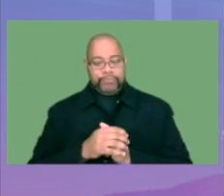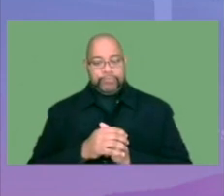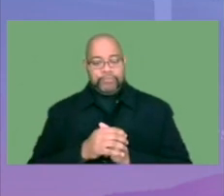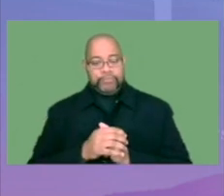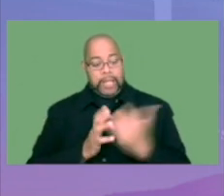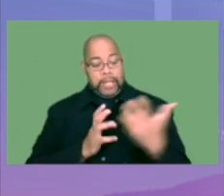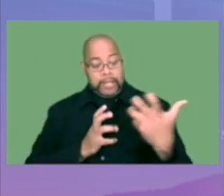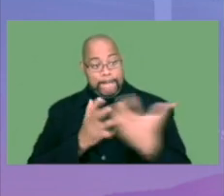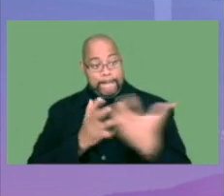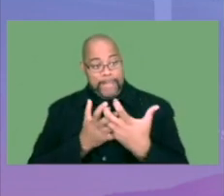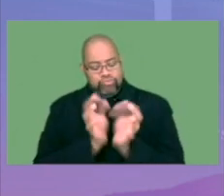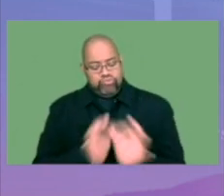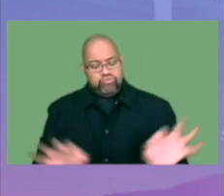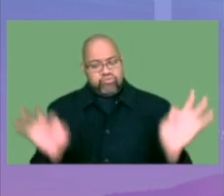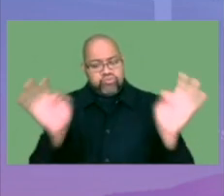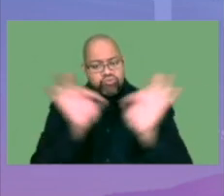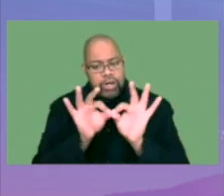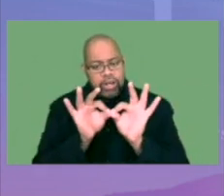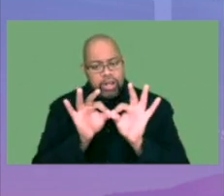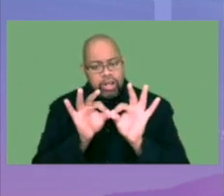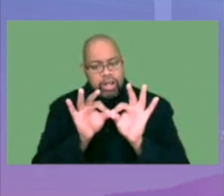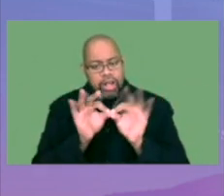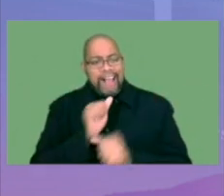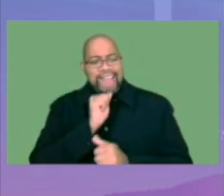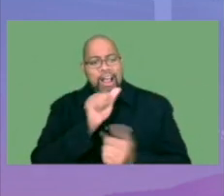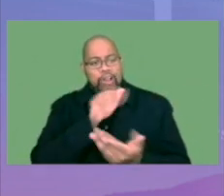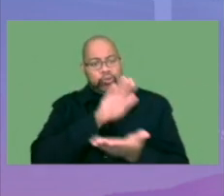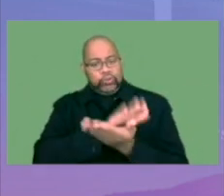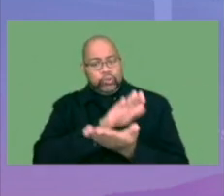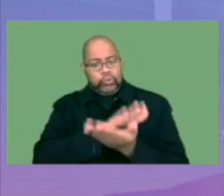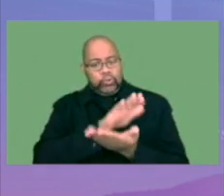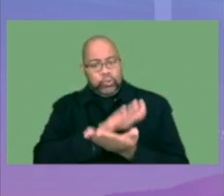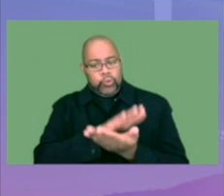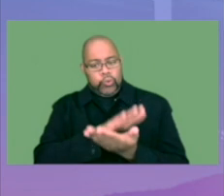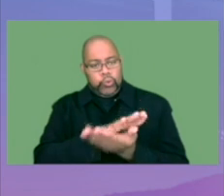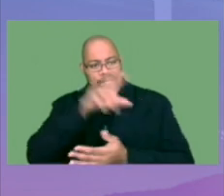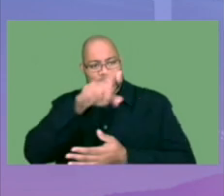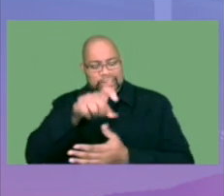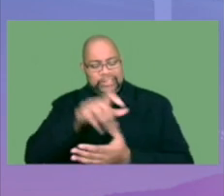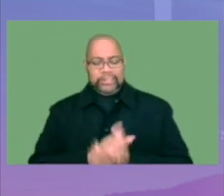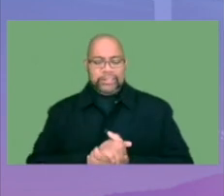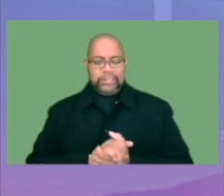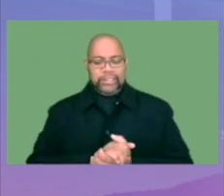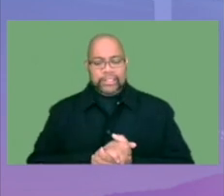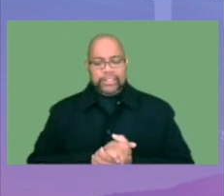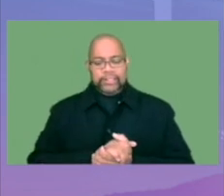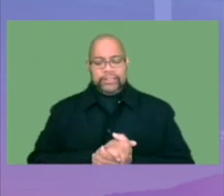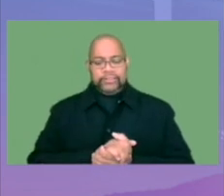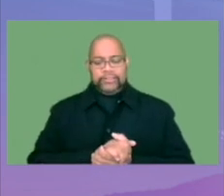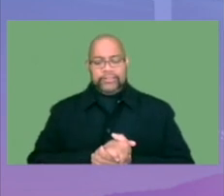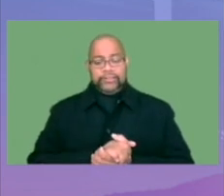plan to meet critical, non-academic needs.